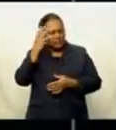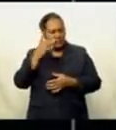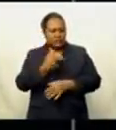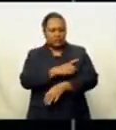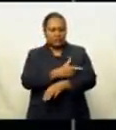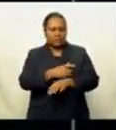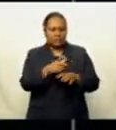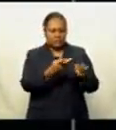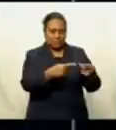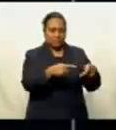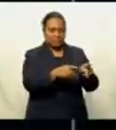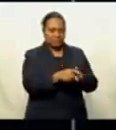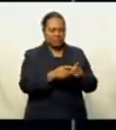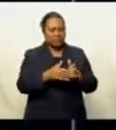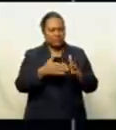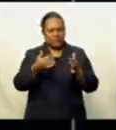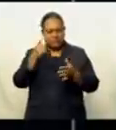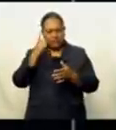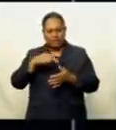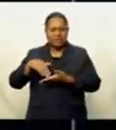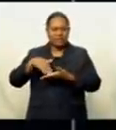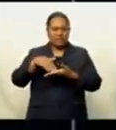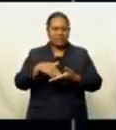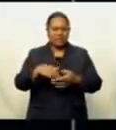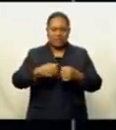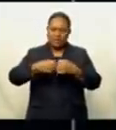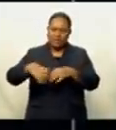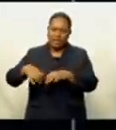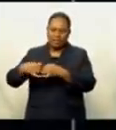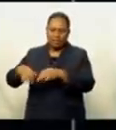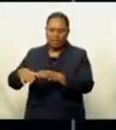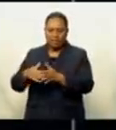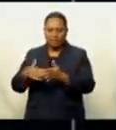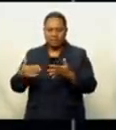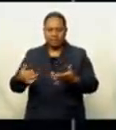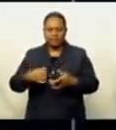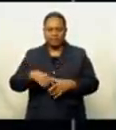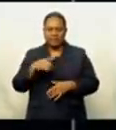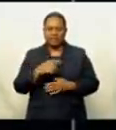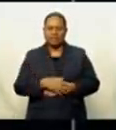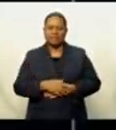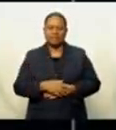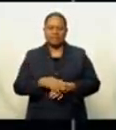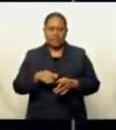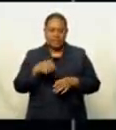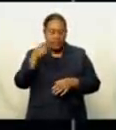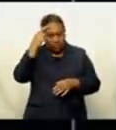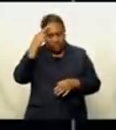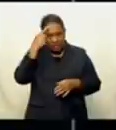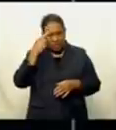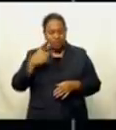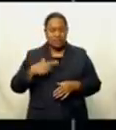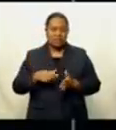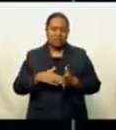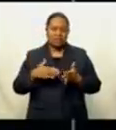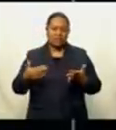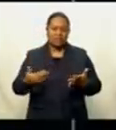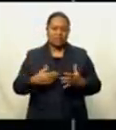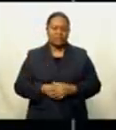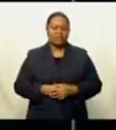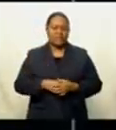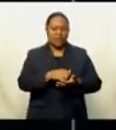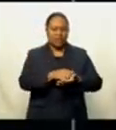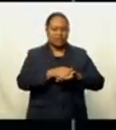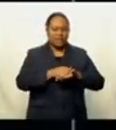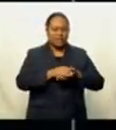coast. Marine life that helped damaged coral reefs recover may be in decline. And for this reason, the Wildlife Conservation Society